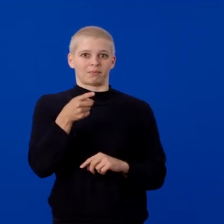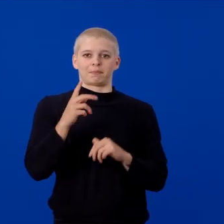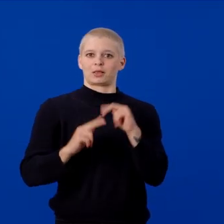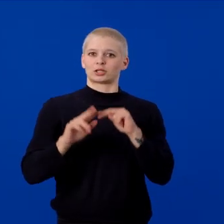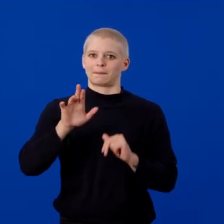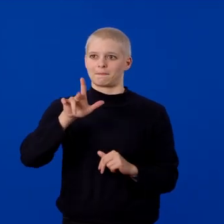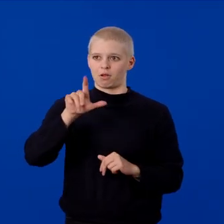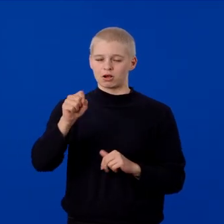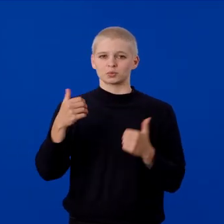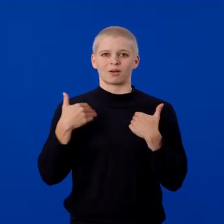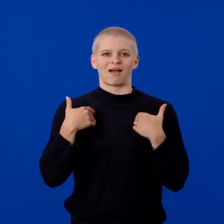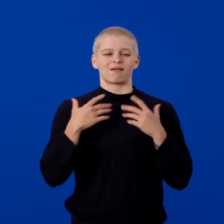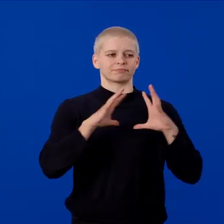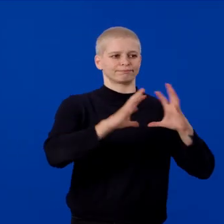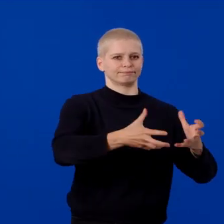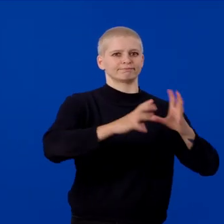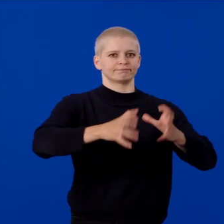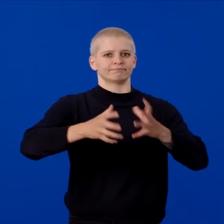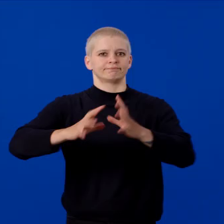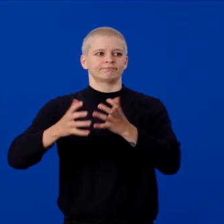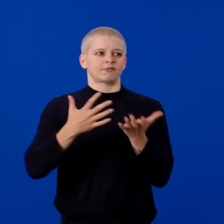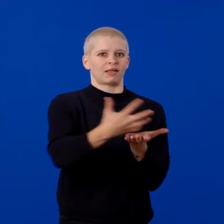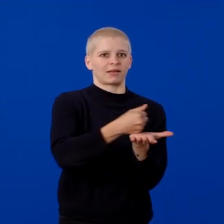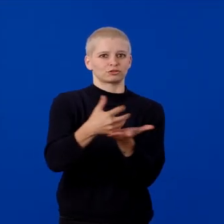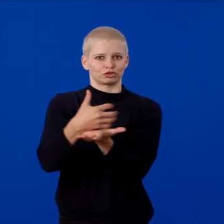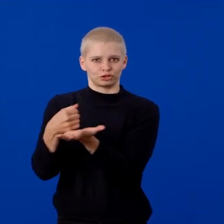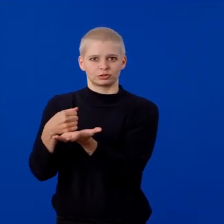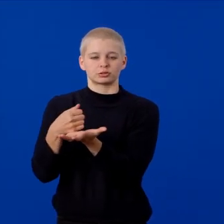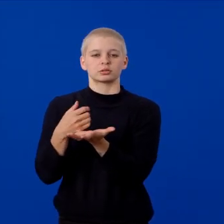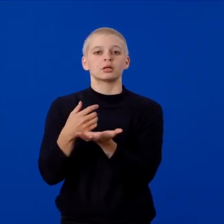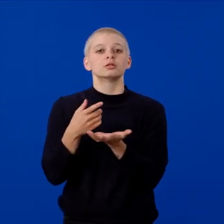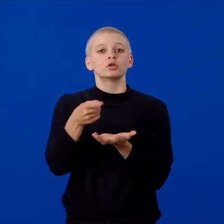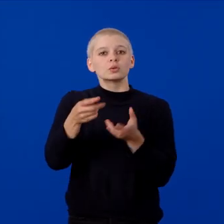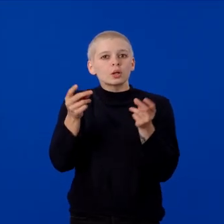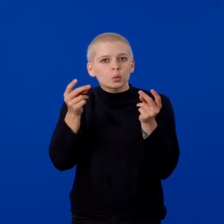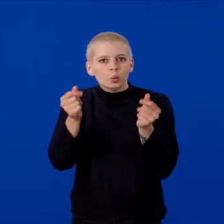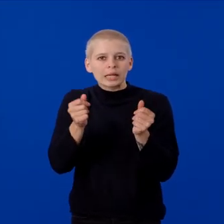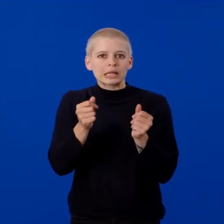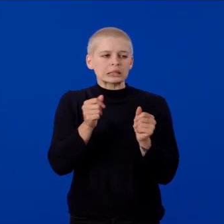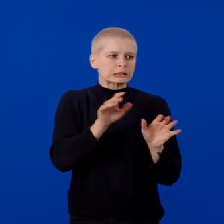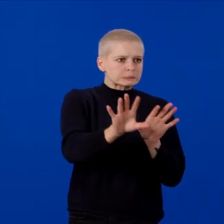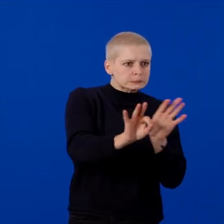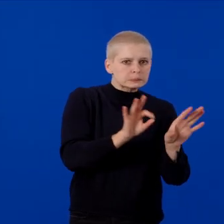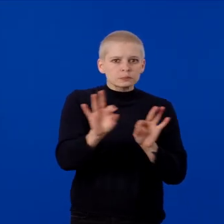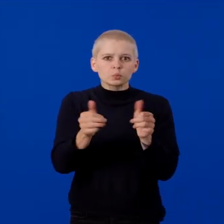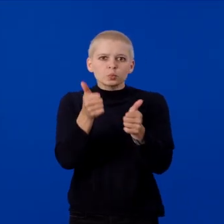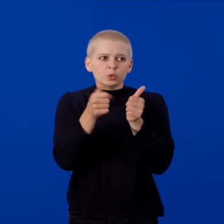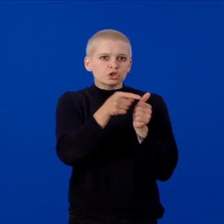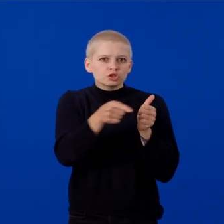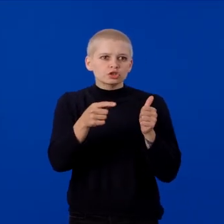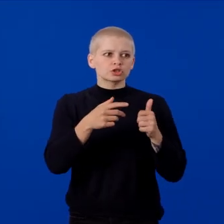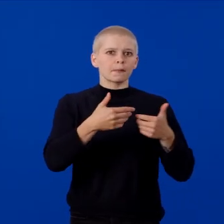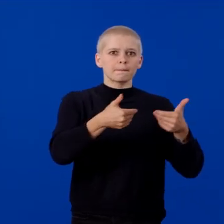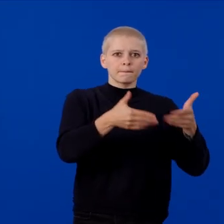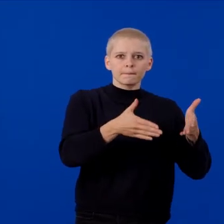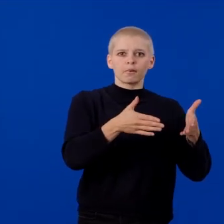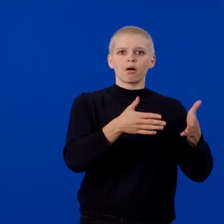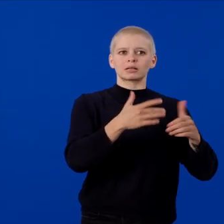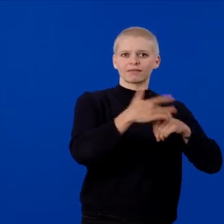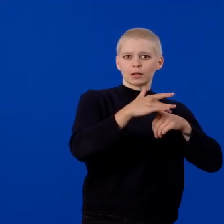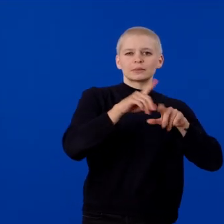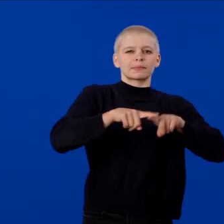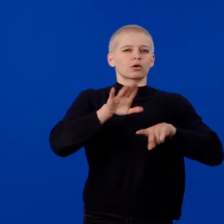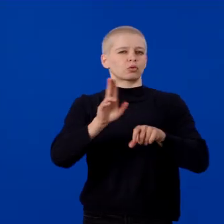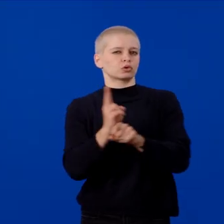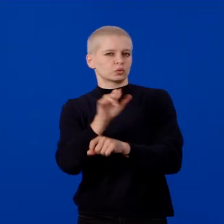variety of group Building Blocks collections. This allows you to quickly find out what blocks are available depending on the use case.